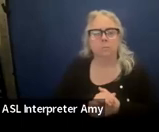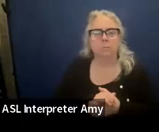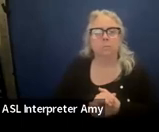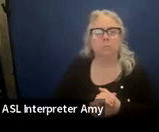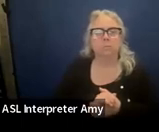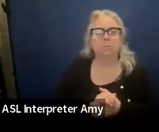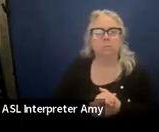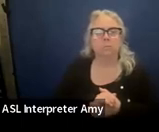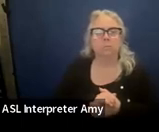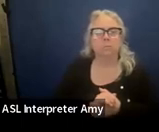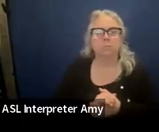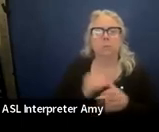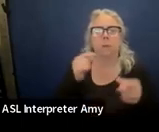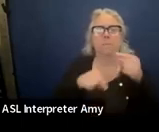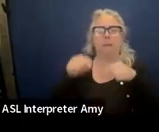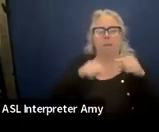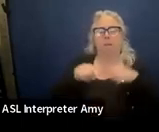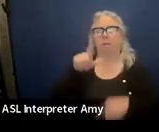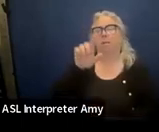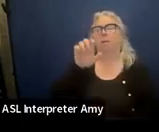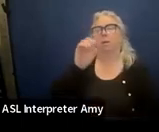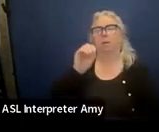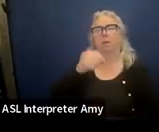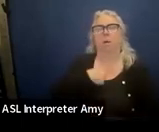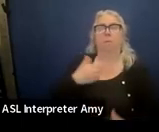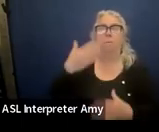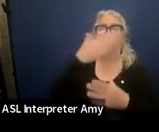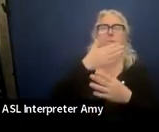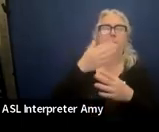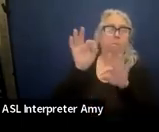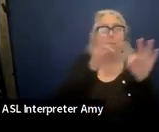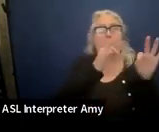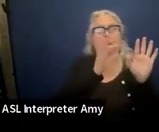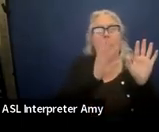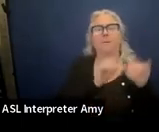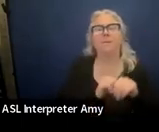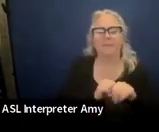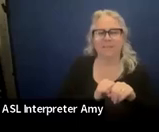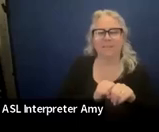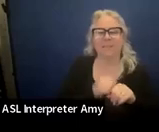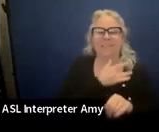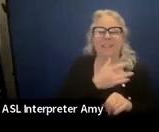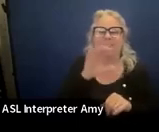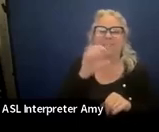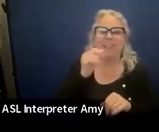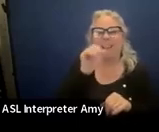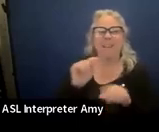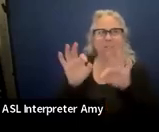All right. Let's go back to Leo. Sorry, got distracted. I shouldn't have the chat box up because I do get distracted.